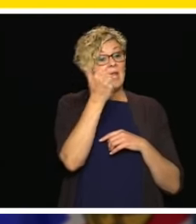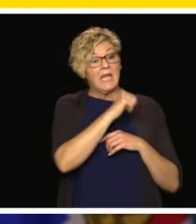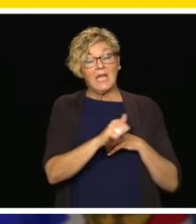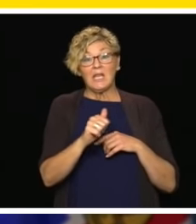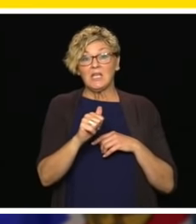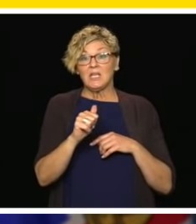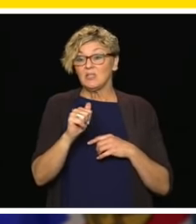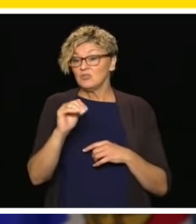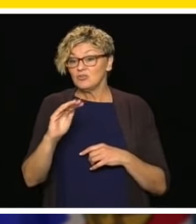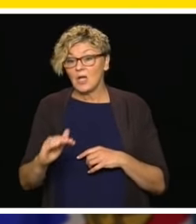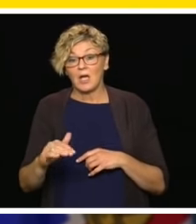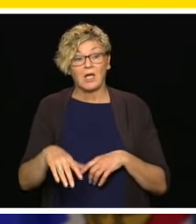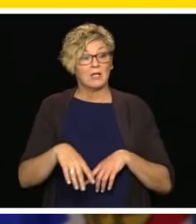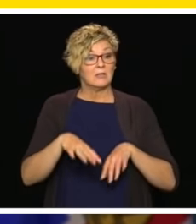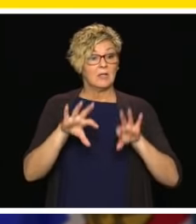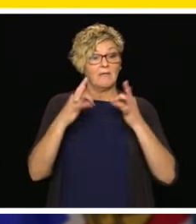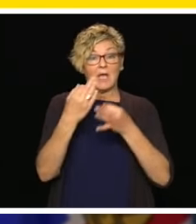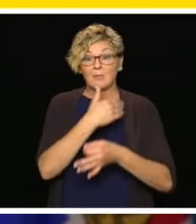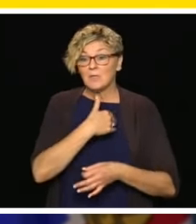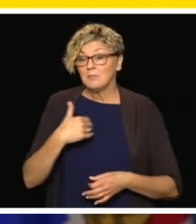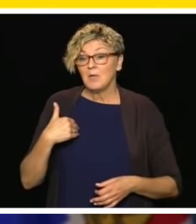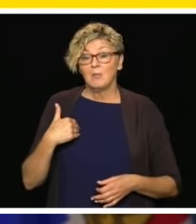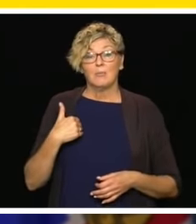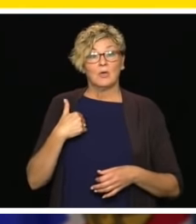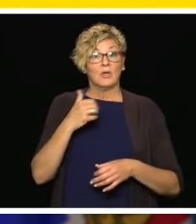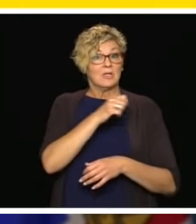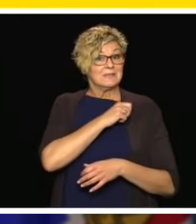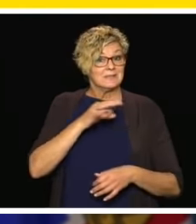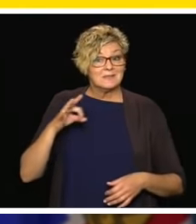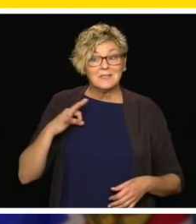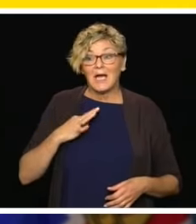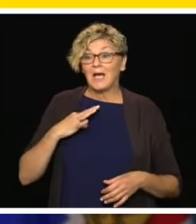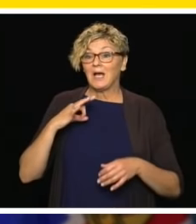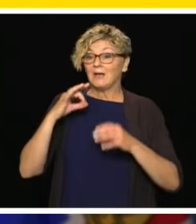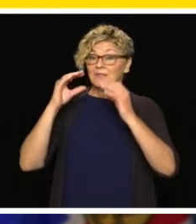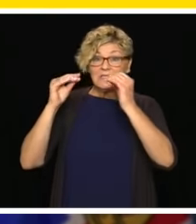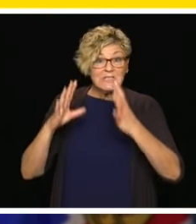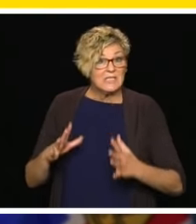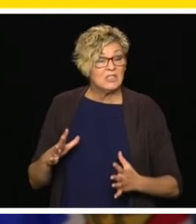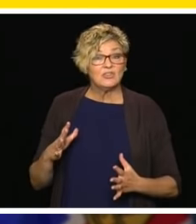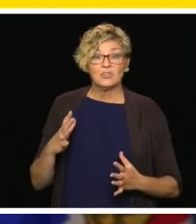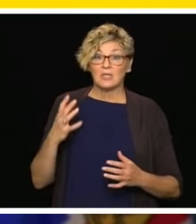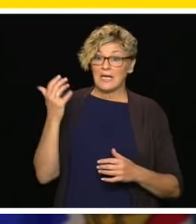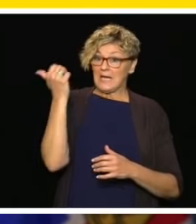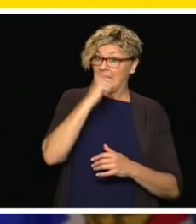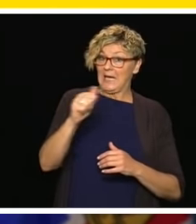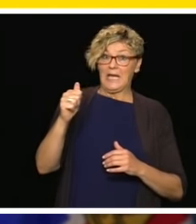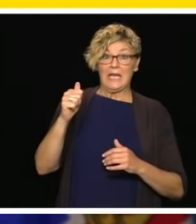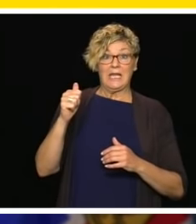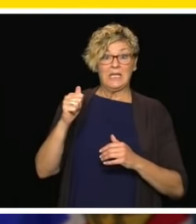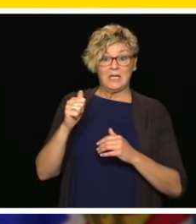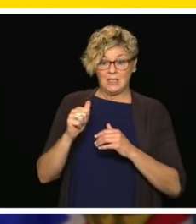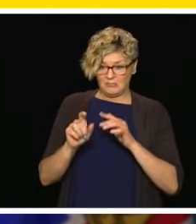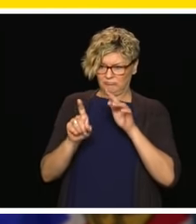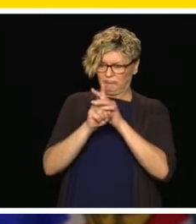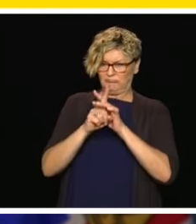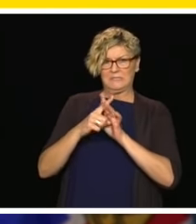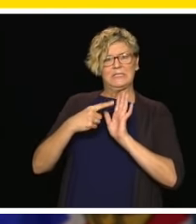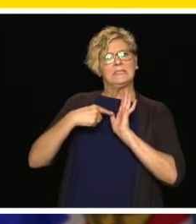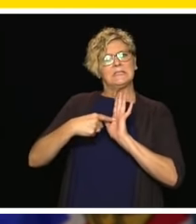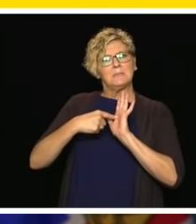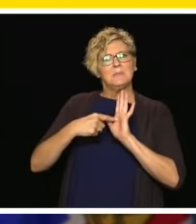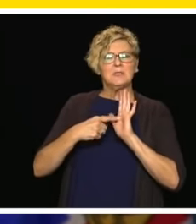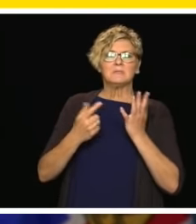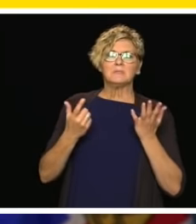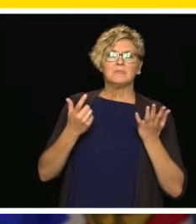family member or staff member in the schools or childcare centres if they have any symptoms at all or